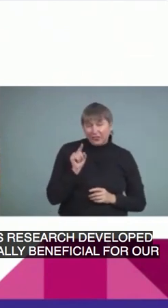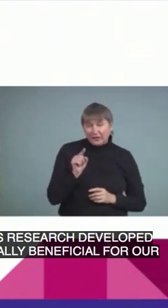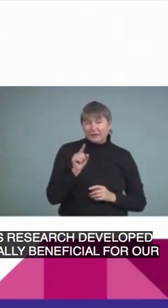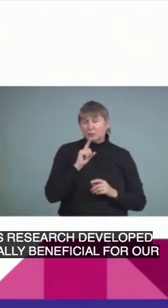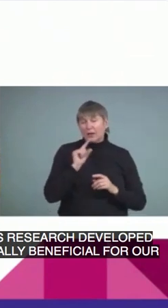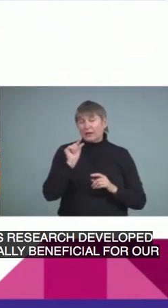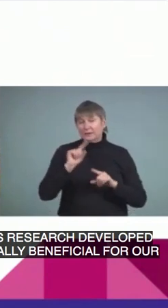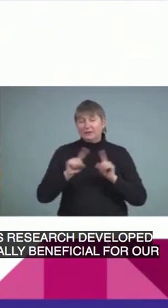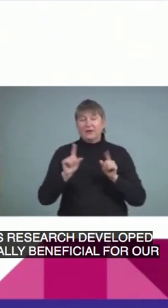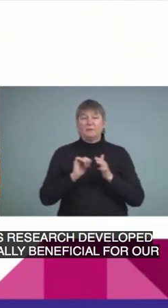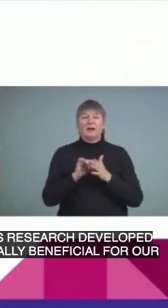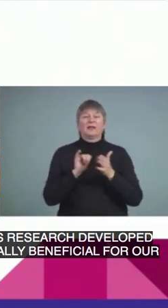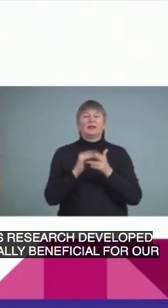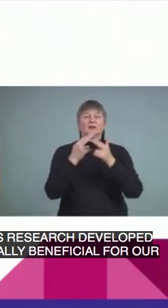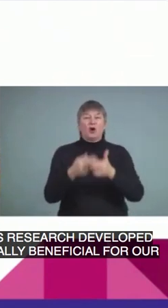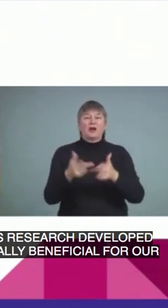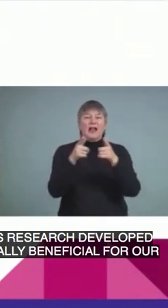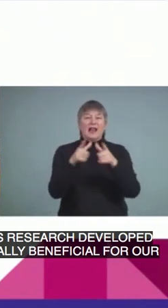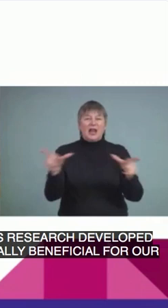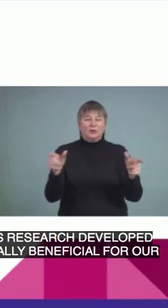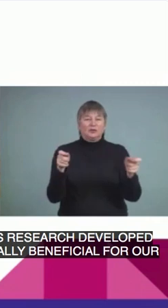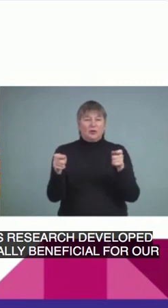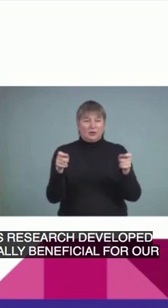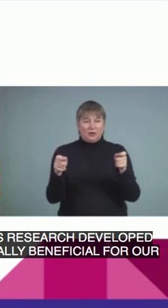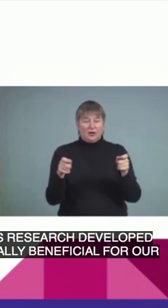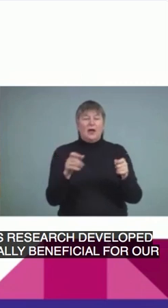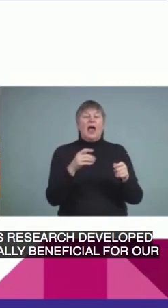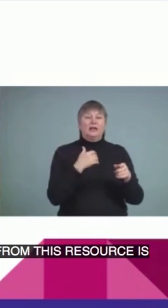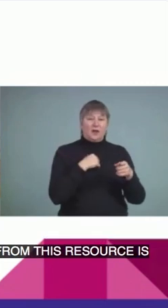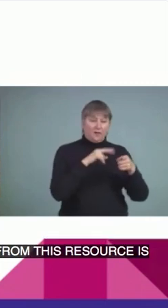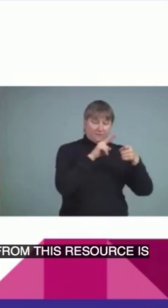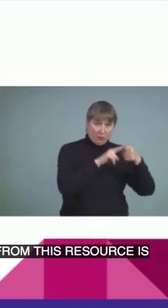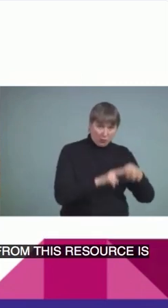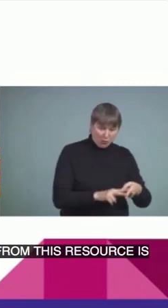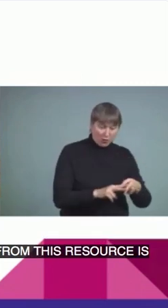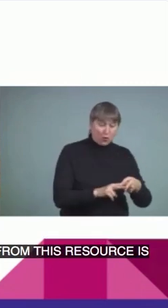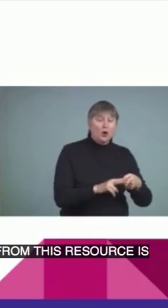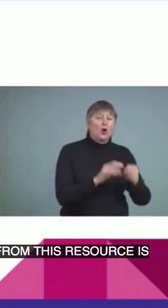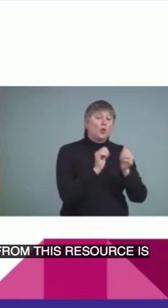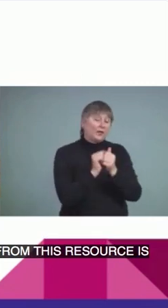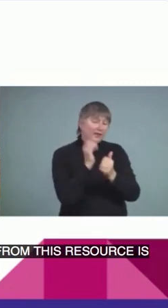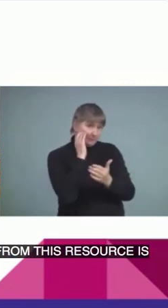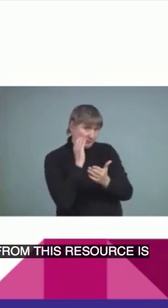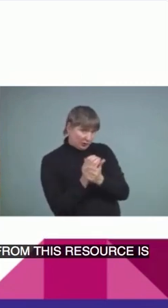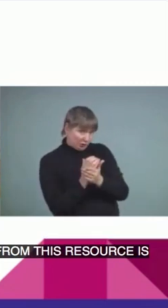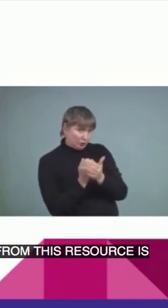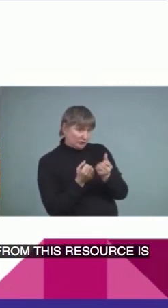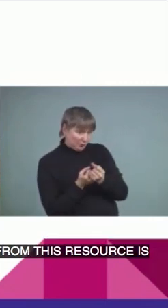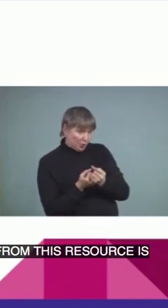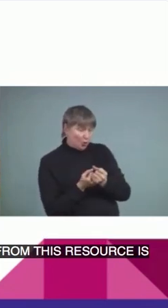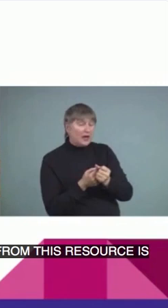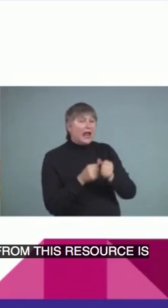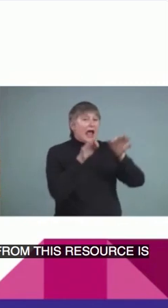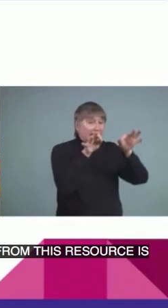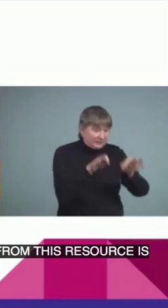is language controlled. It has vocabulary that is picture supported and introduced before the stories.